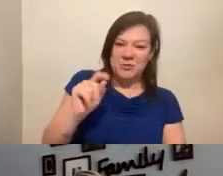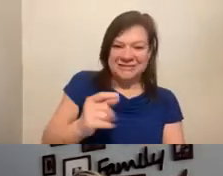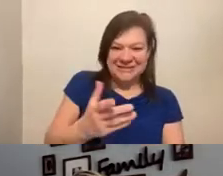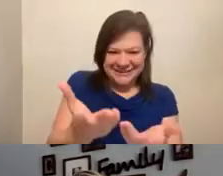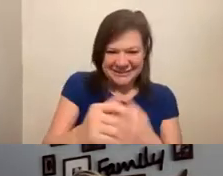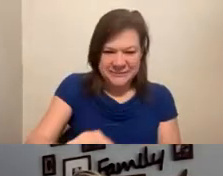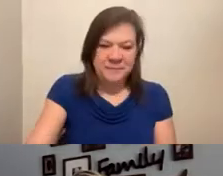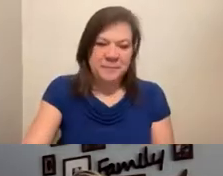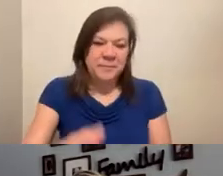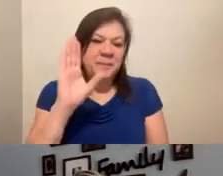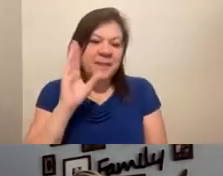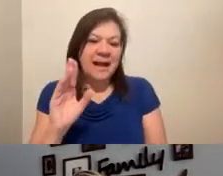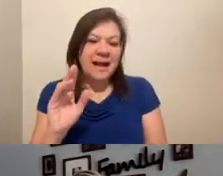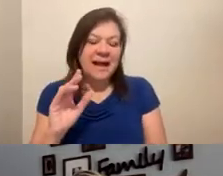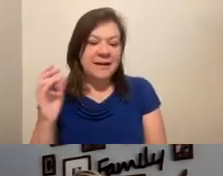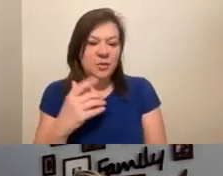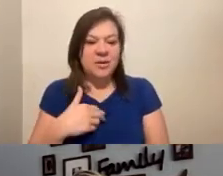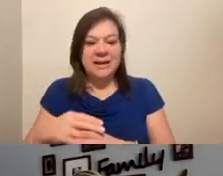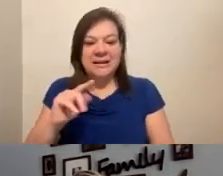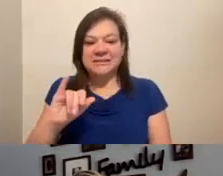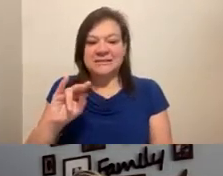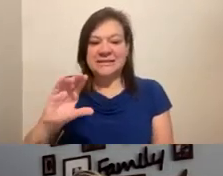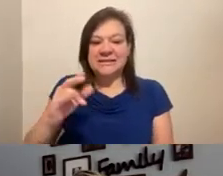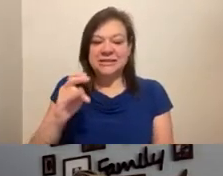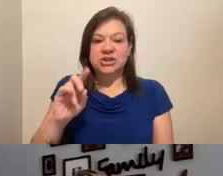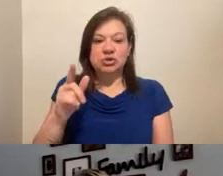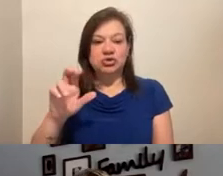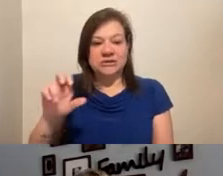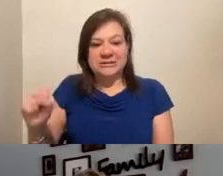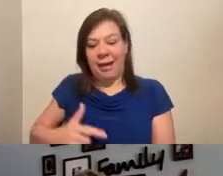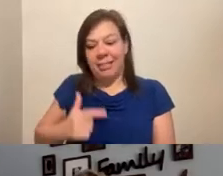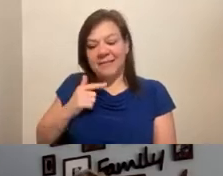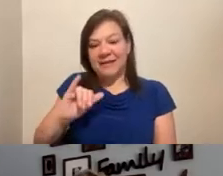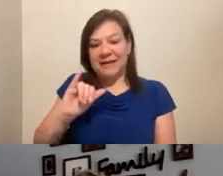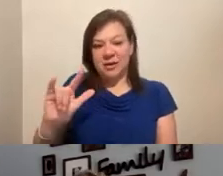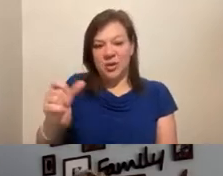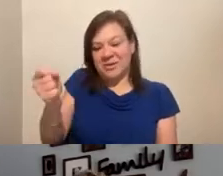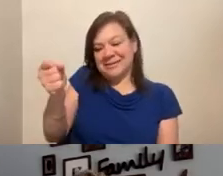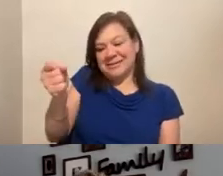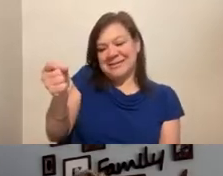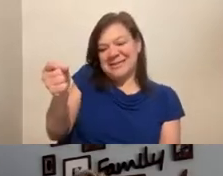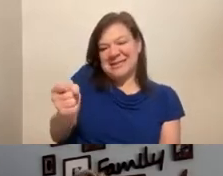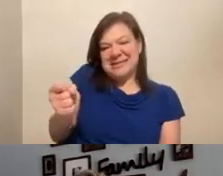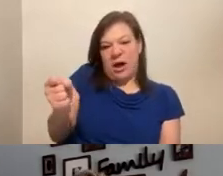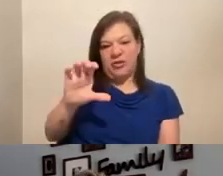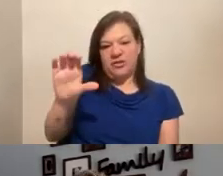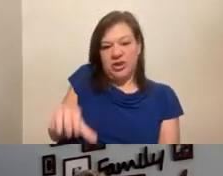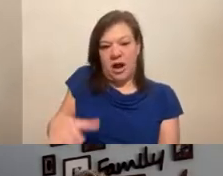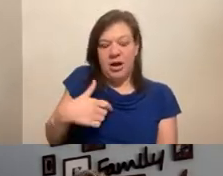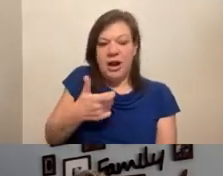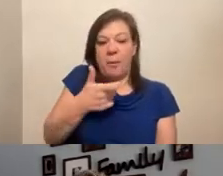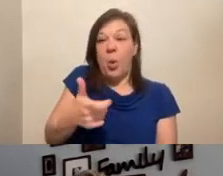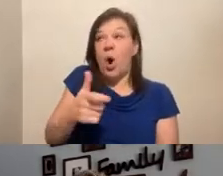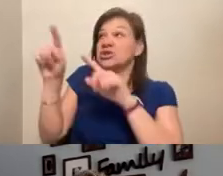Hi, everybody. My name is Tina Childess. I live in Illinois, south of the state of Chicago. And I'm watching the skies